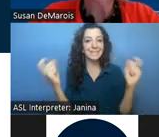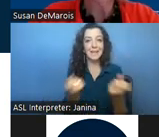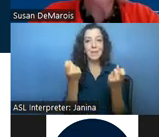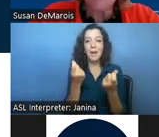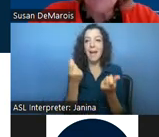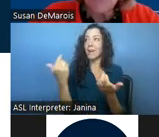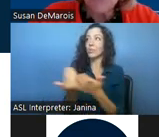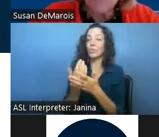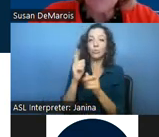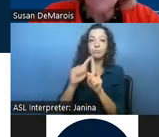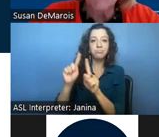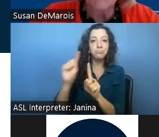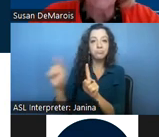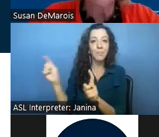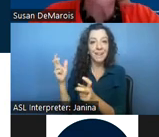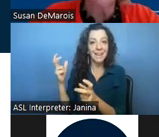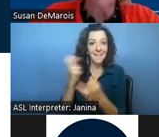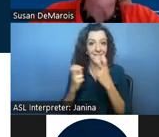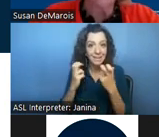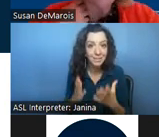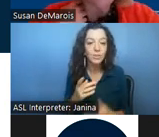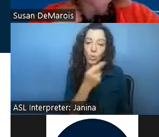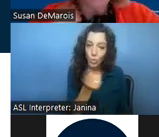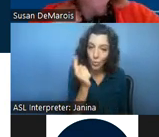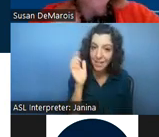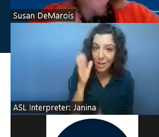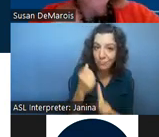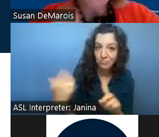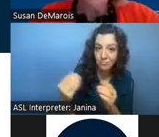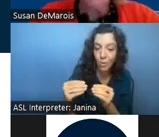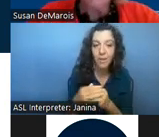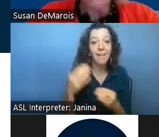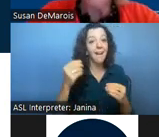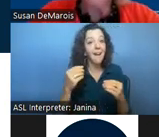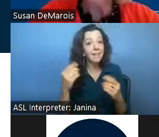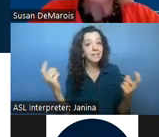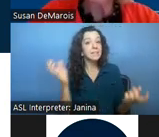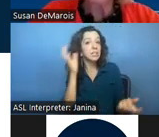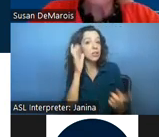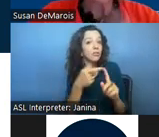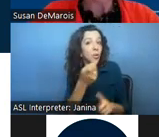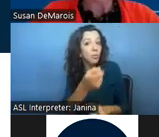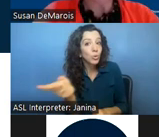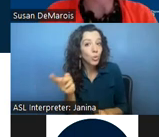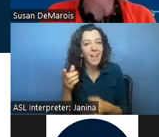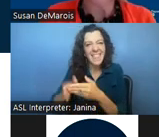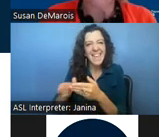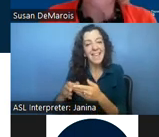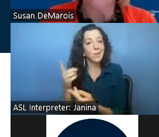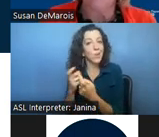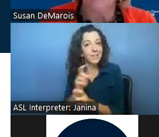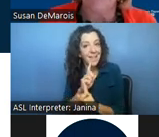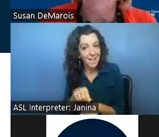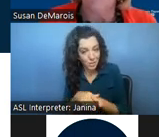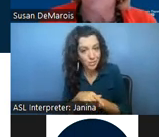to hear from you as our participants through the q a and time at the end and to to just